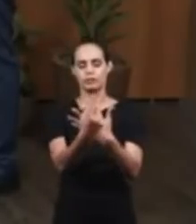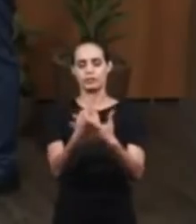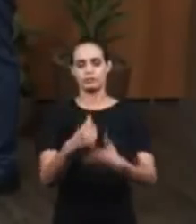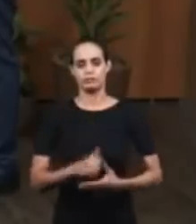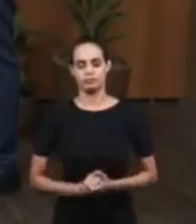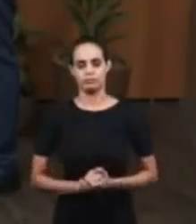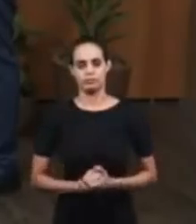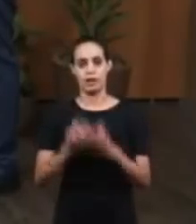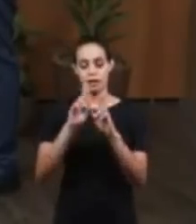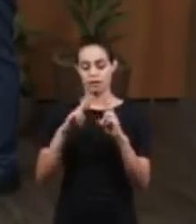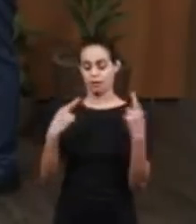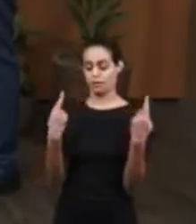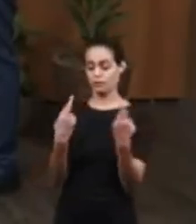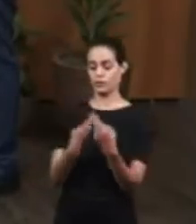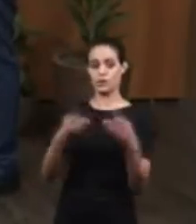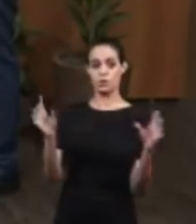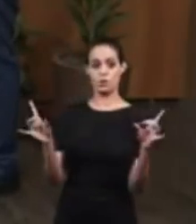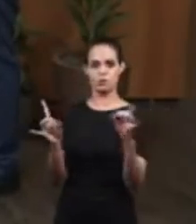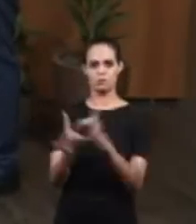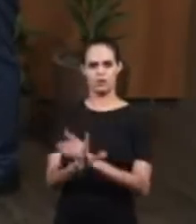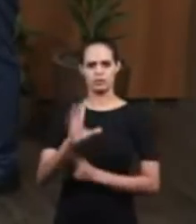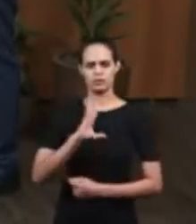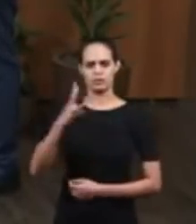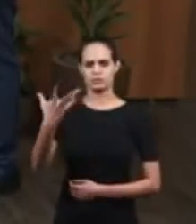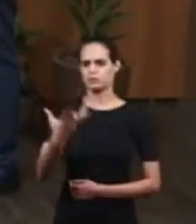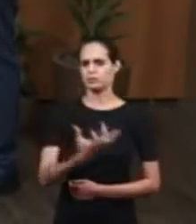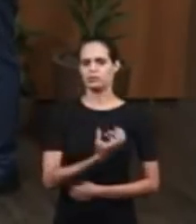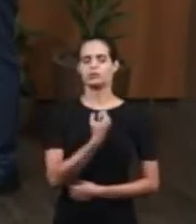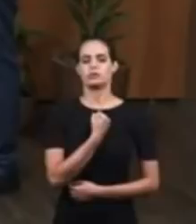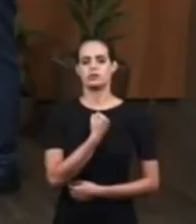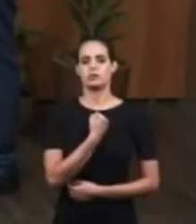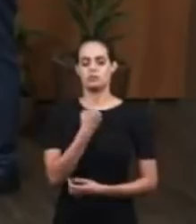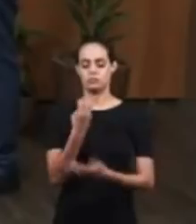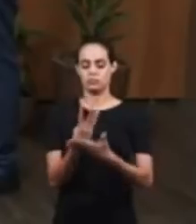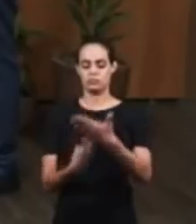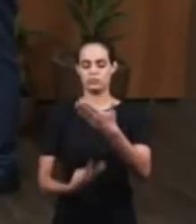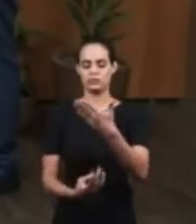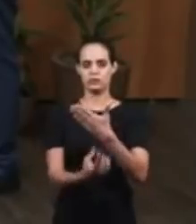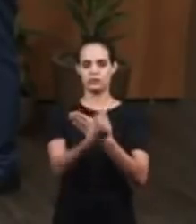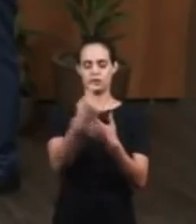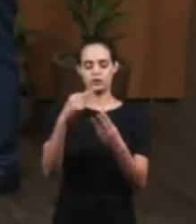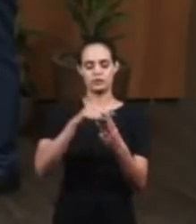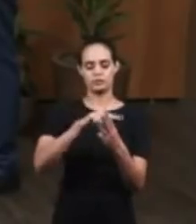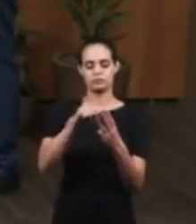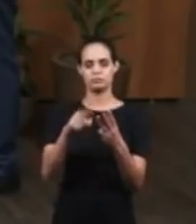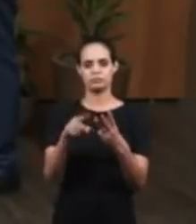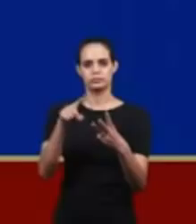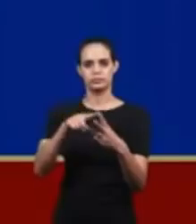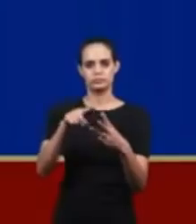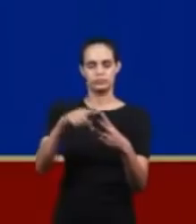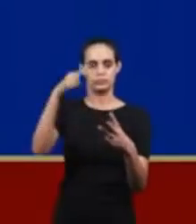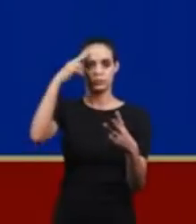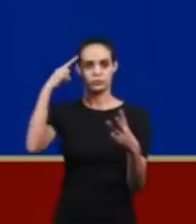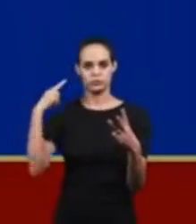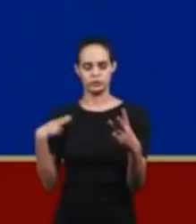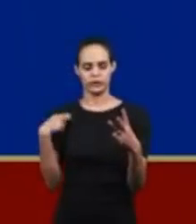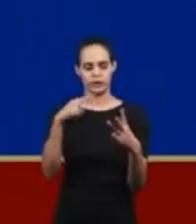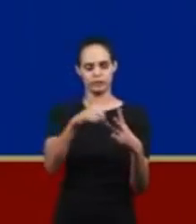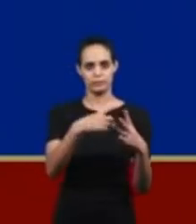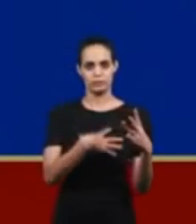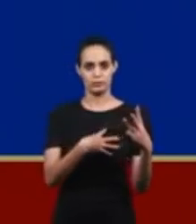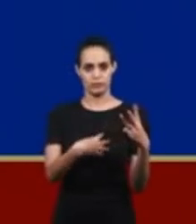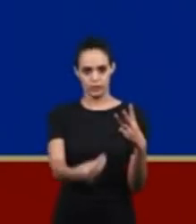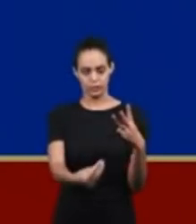The Trinity is prophesied here. It is the perfect reunion of salvation. Glory to God. The